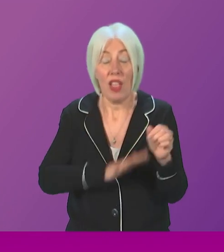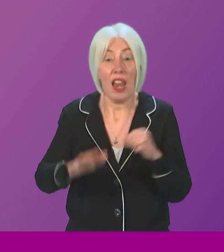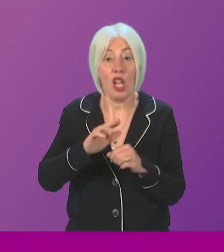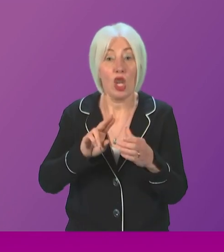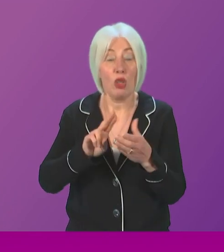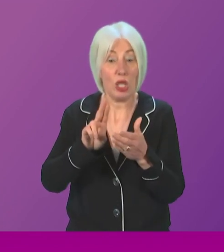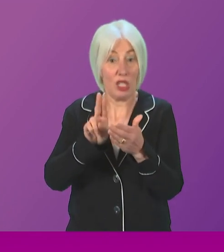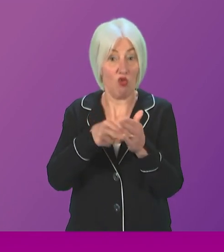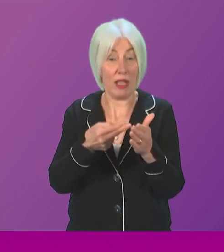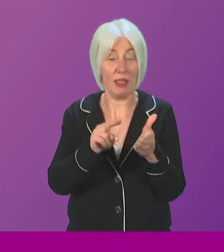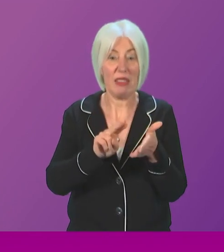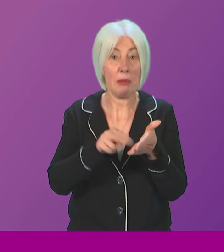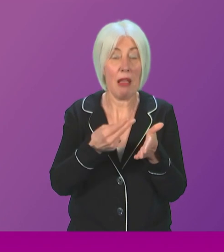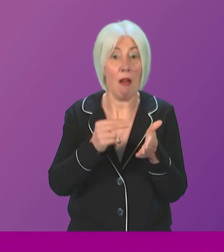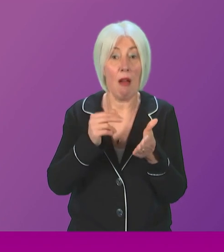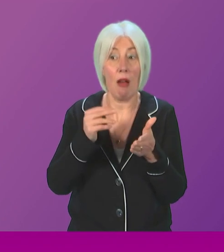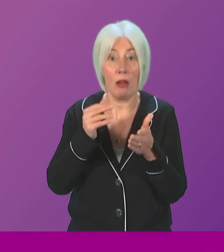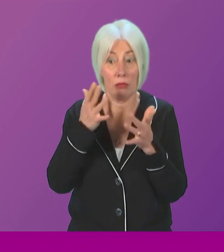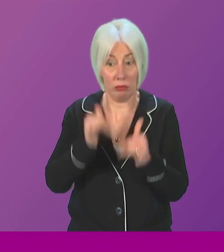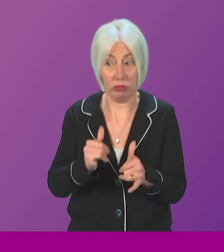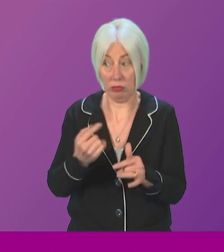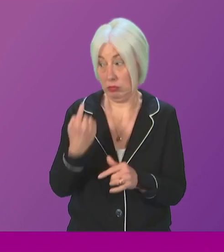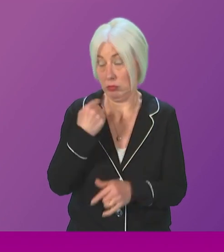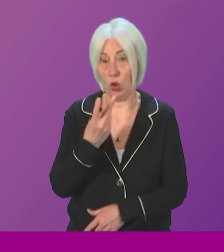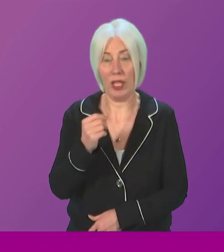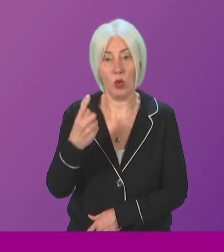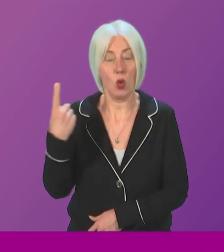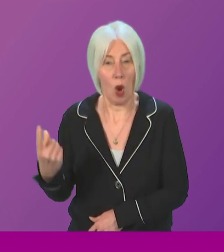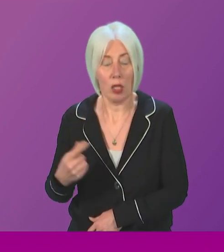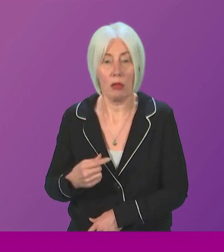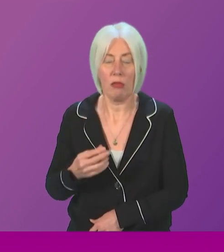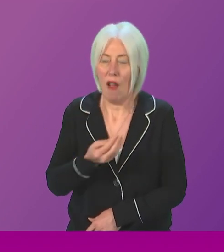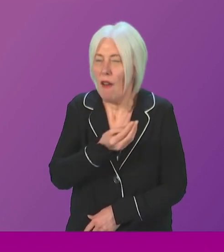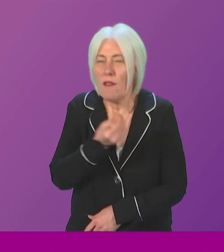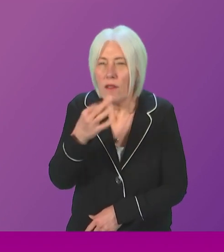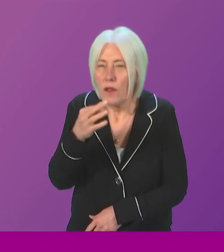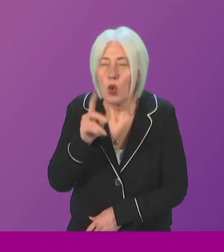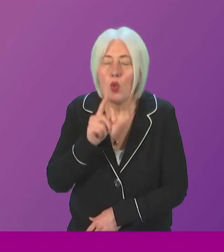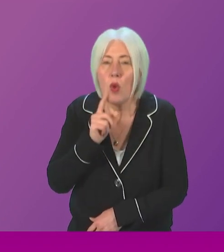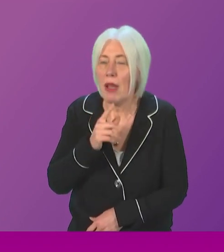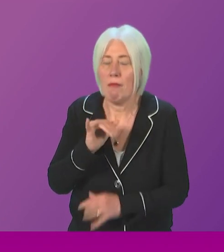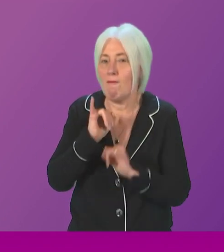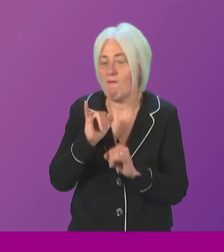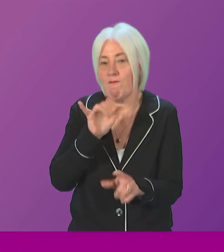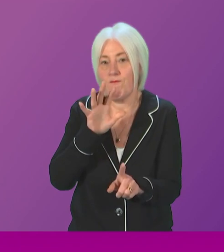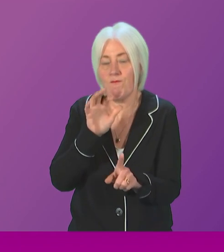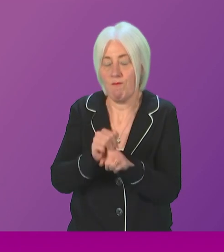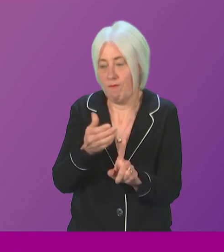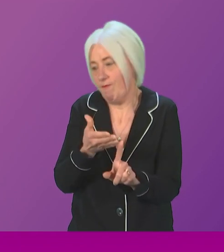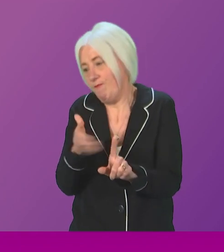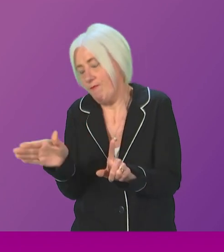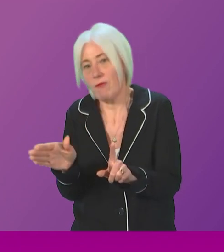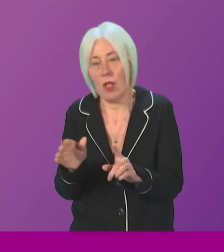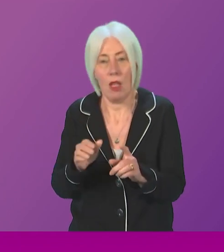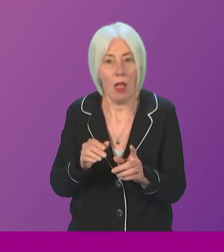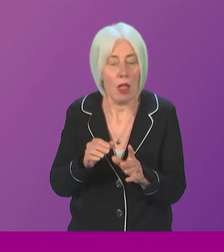It's a result of an incident that was brought to our attention in 2021 where a small number of women were incorrectly excluded from the cervical